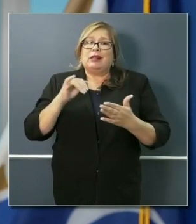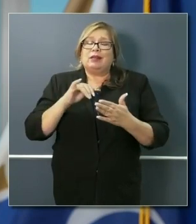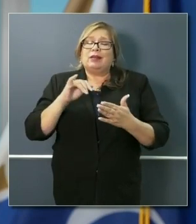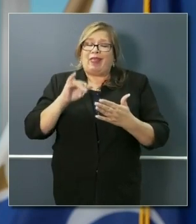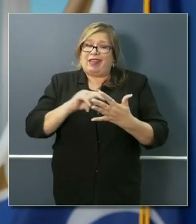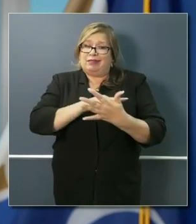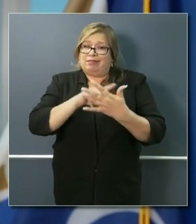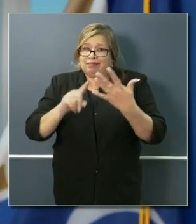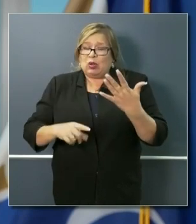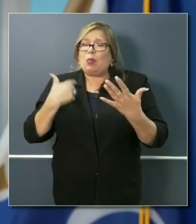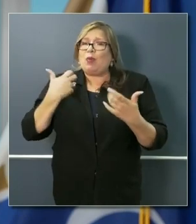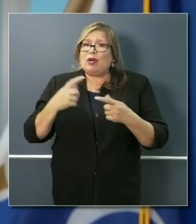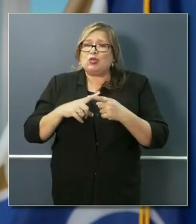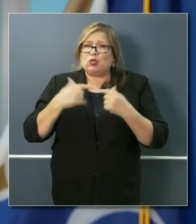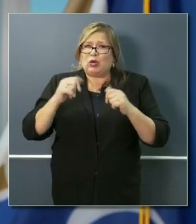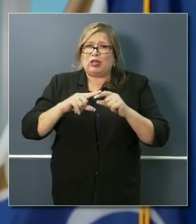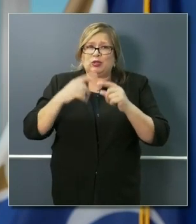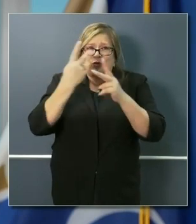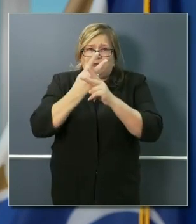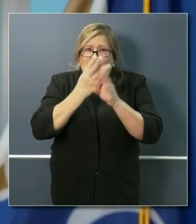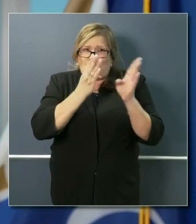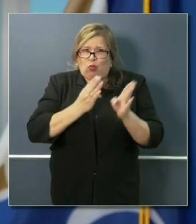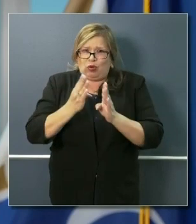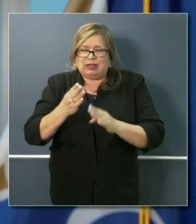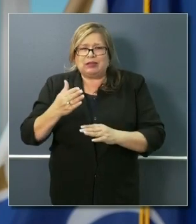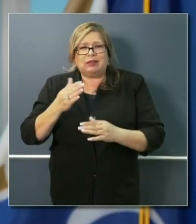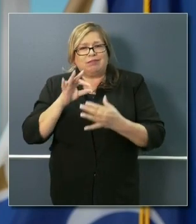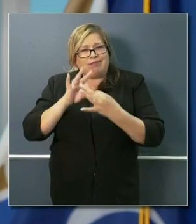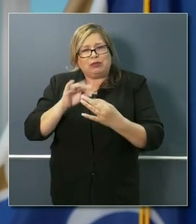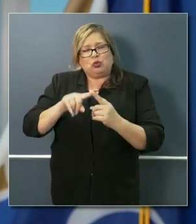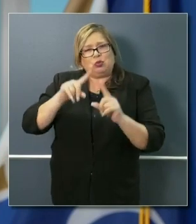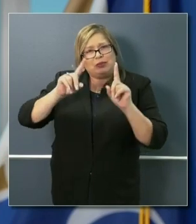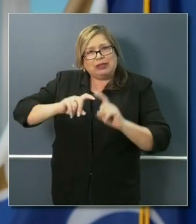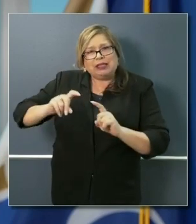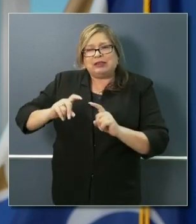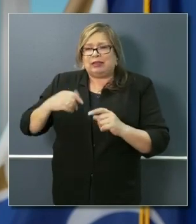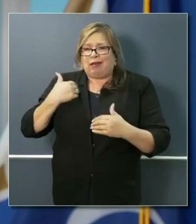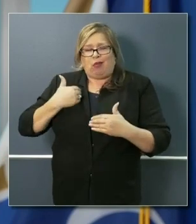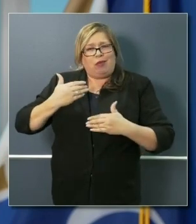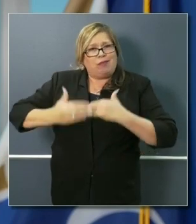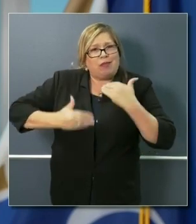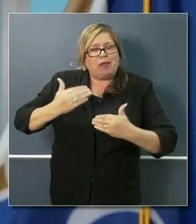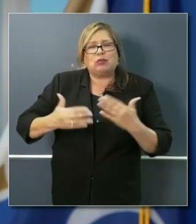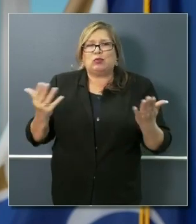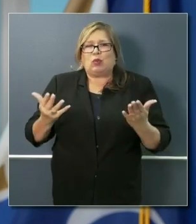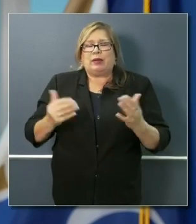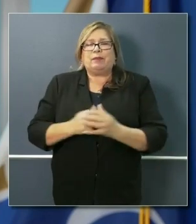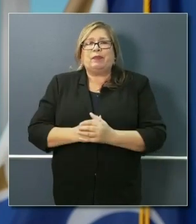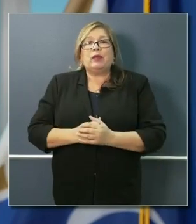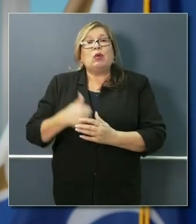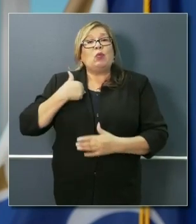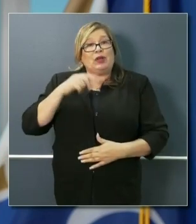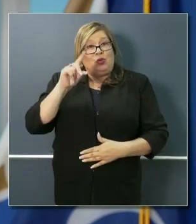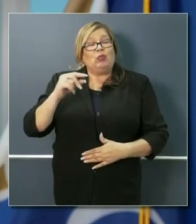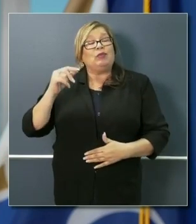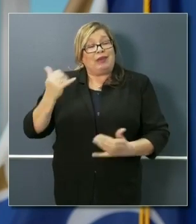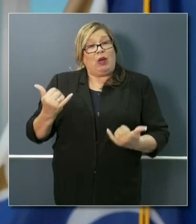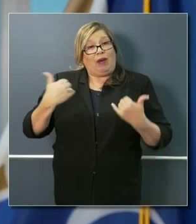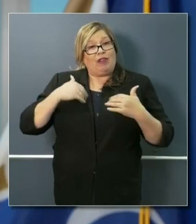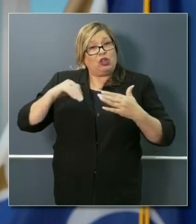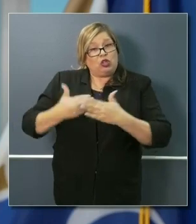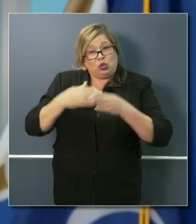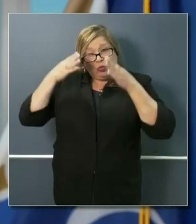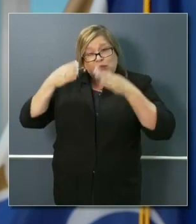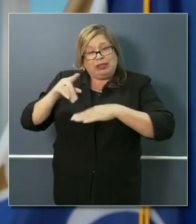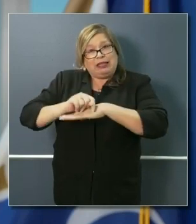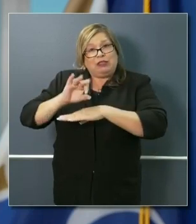organize more deliberately around in terms of our testing regimes. And know we have a new task force on tests. And